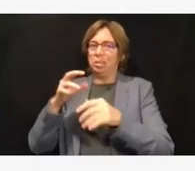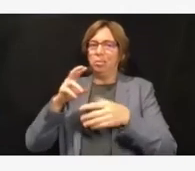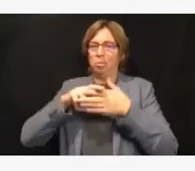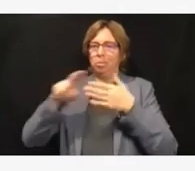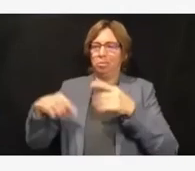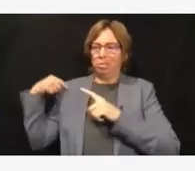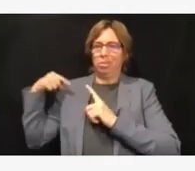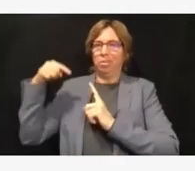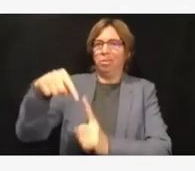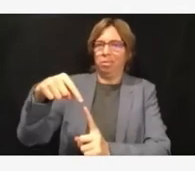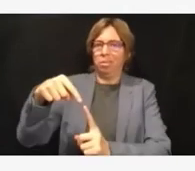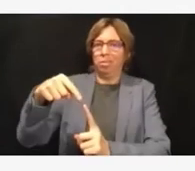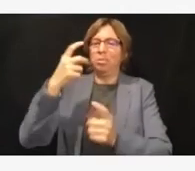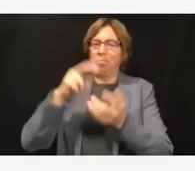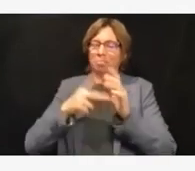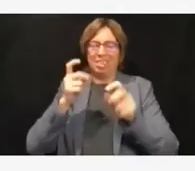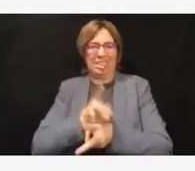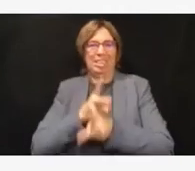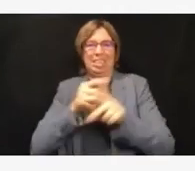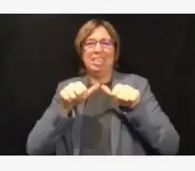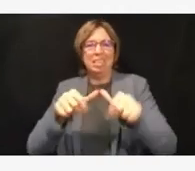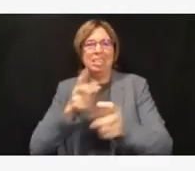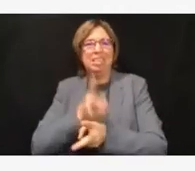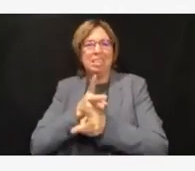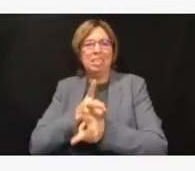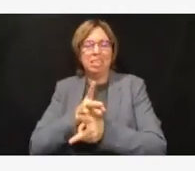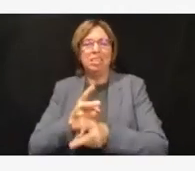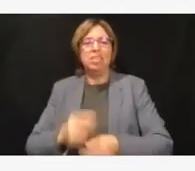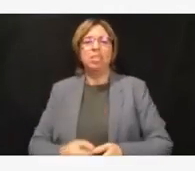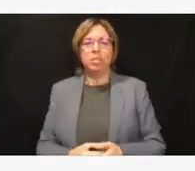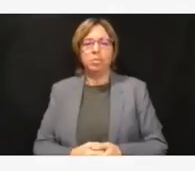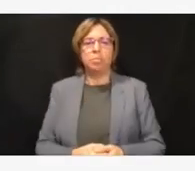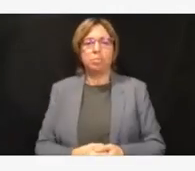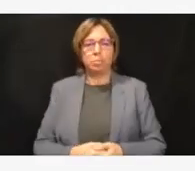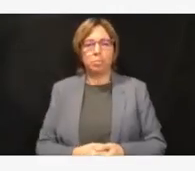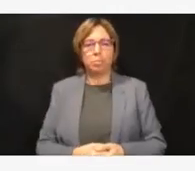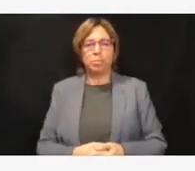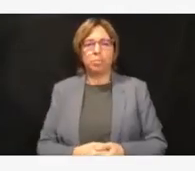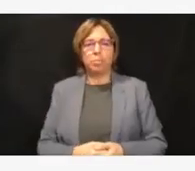black cloud that went with this pandemic